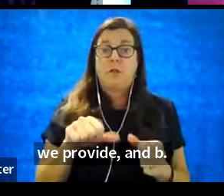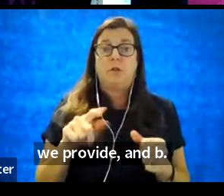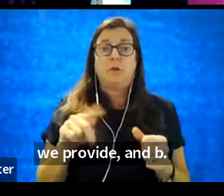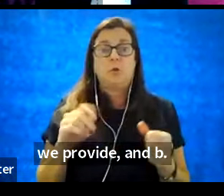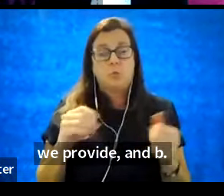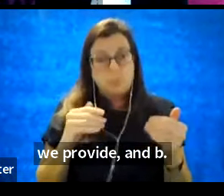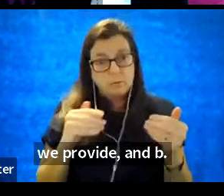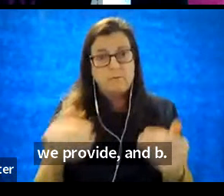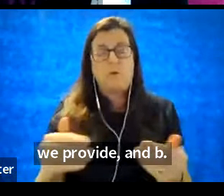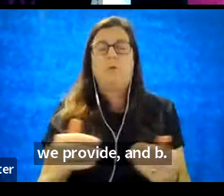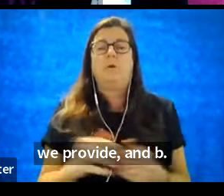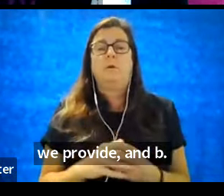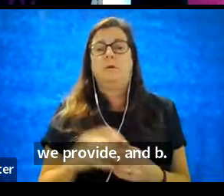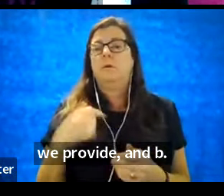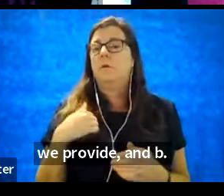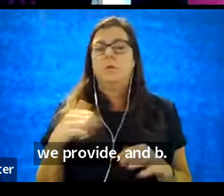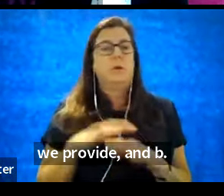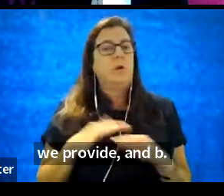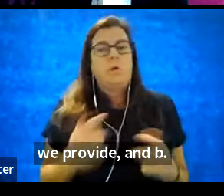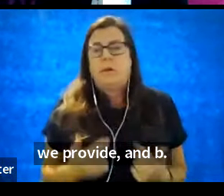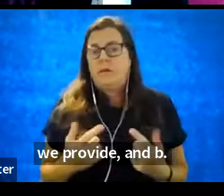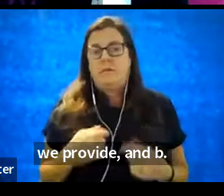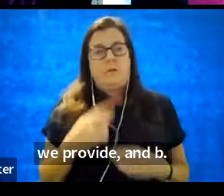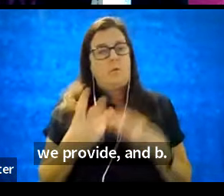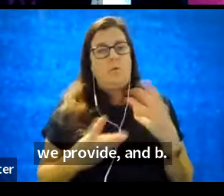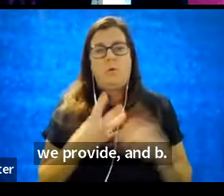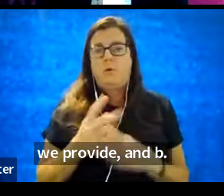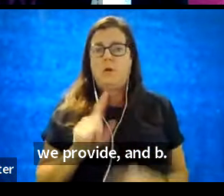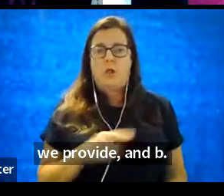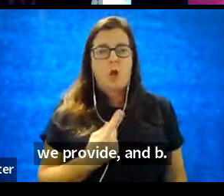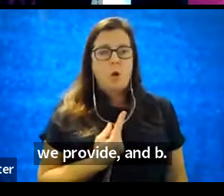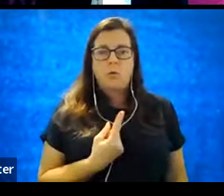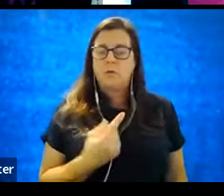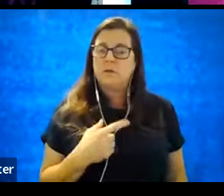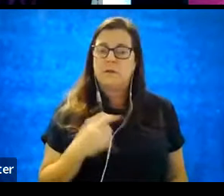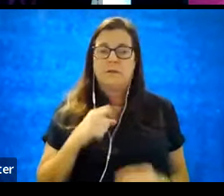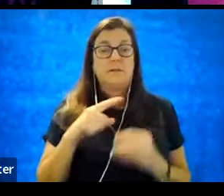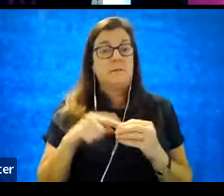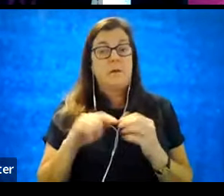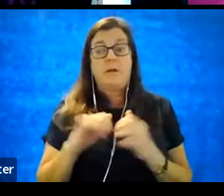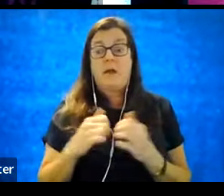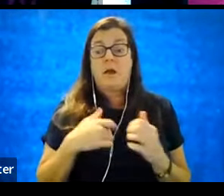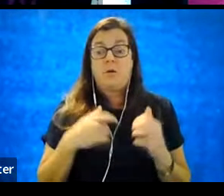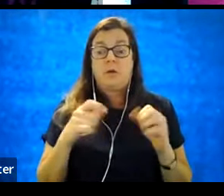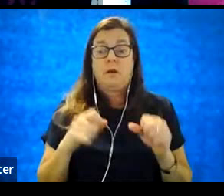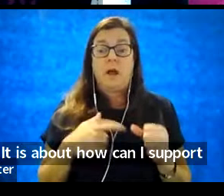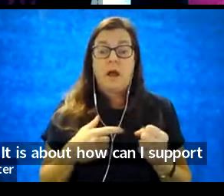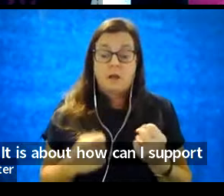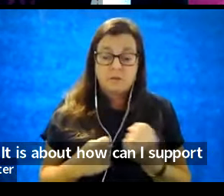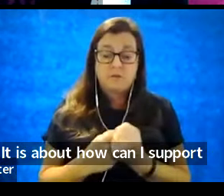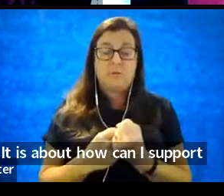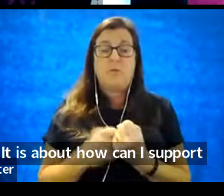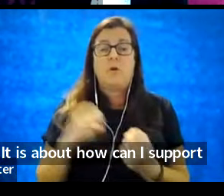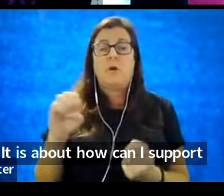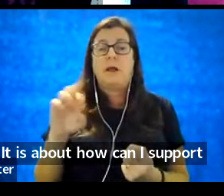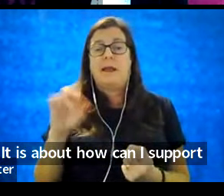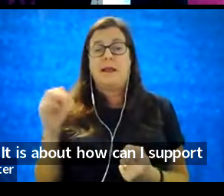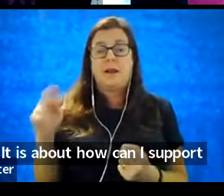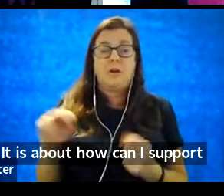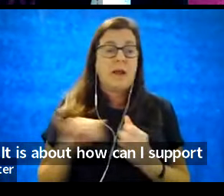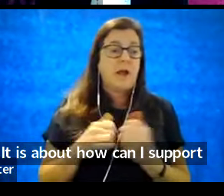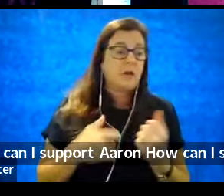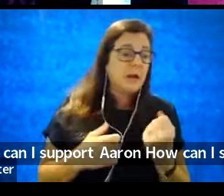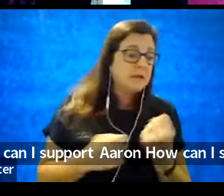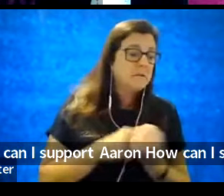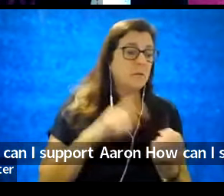forward, right? We don't live in this world alone. It is about how can I support Erin? How can I support